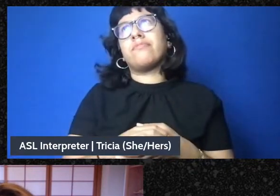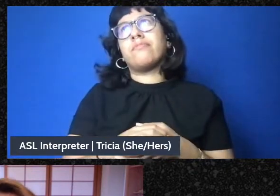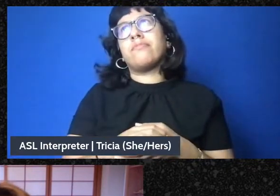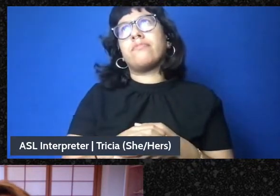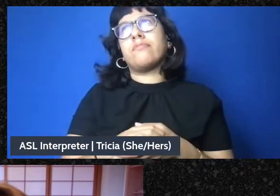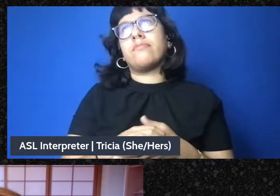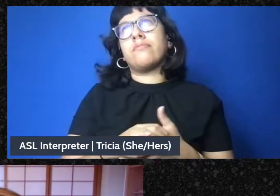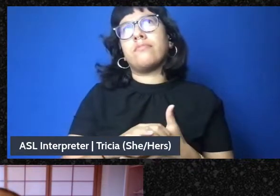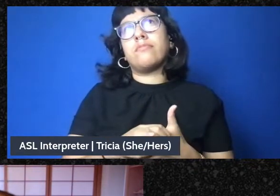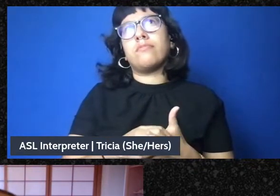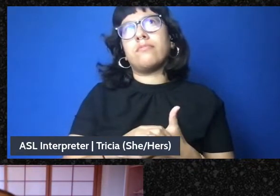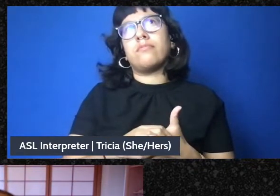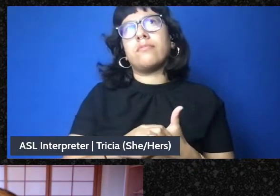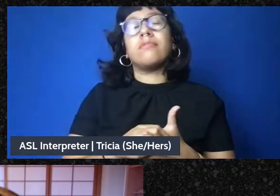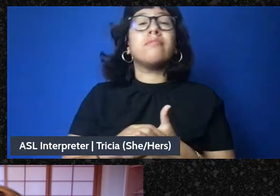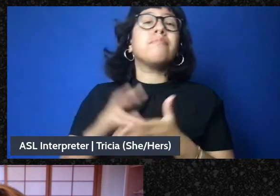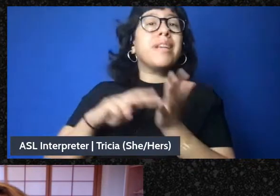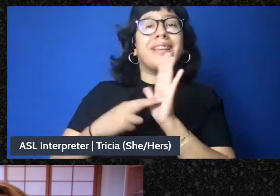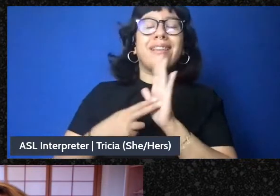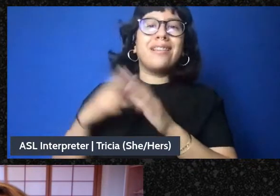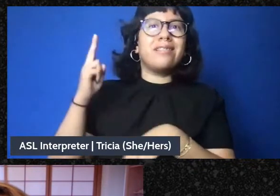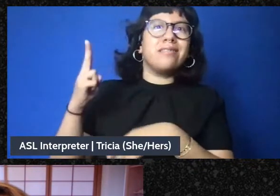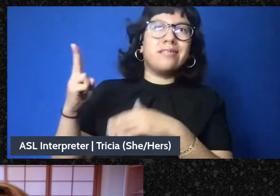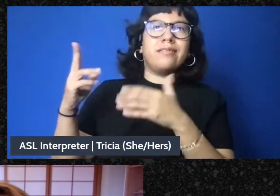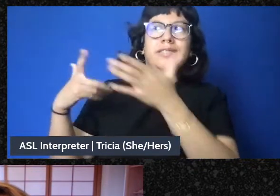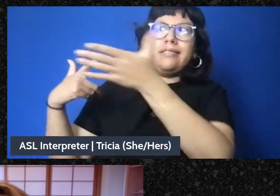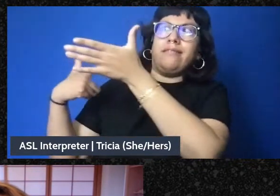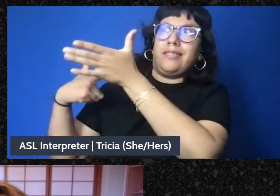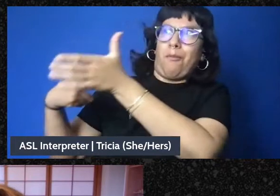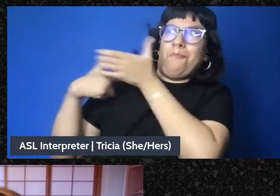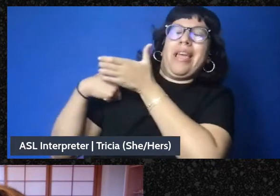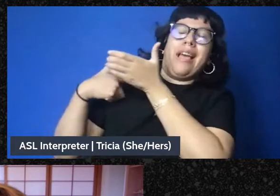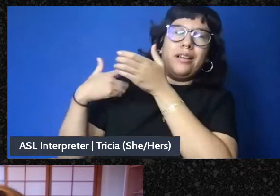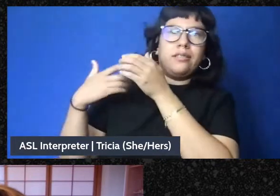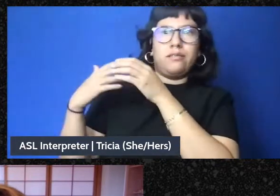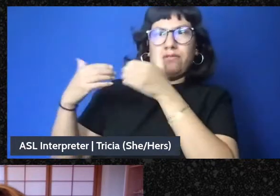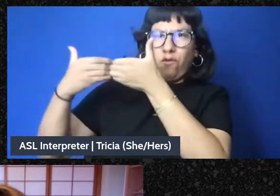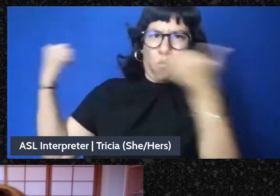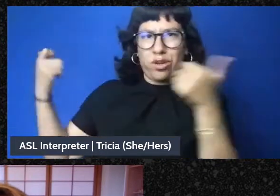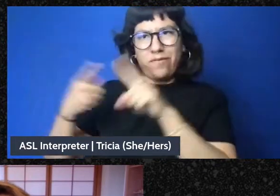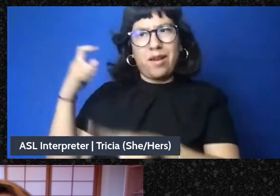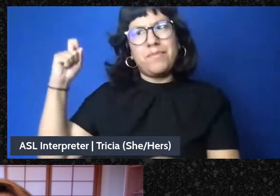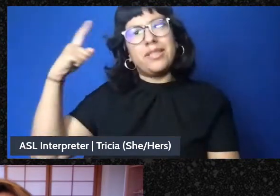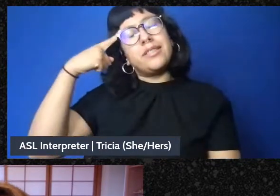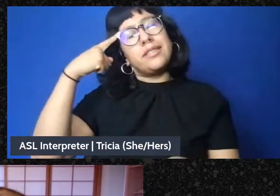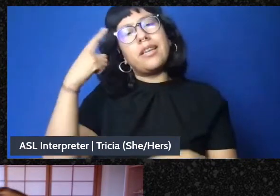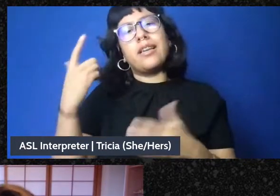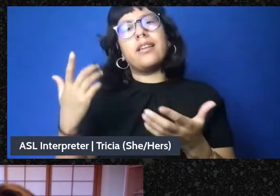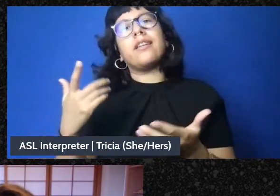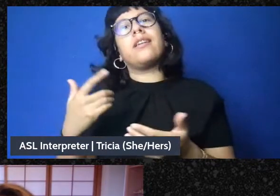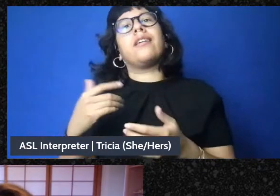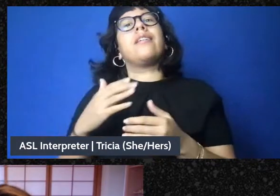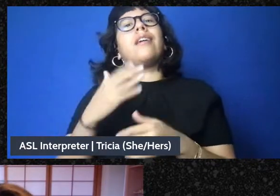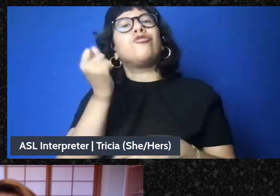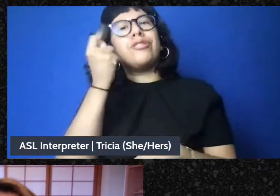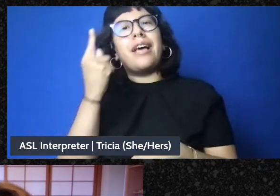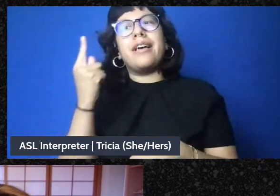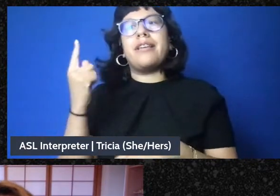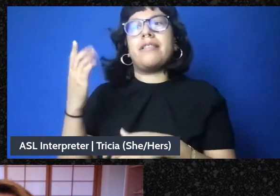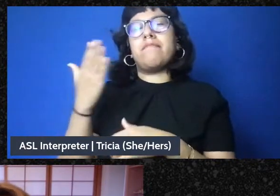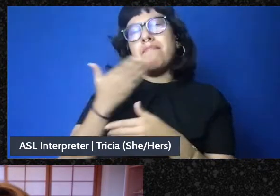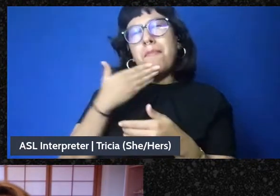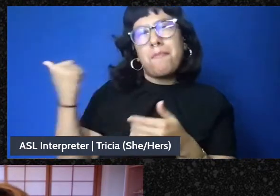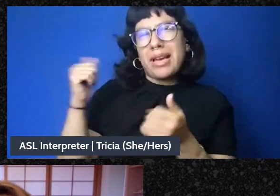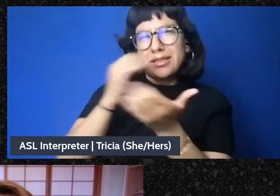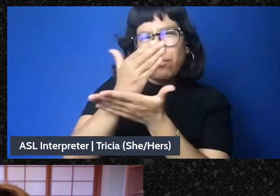demands of the state, right? That there are ways of understanding the best parts of the New Deal,